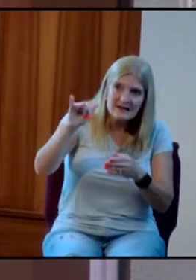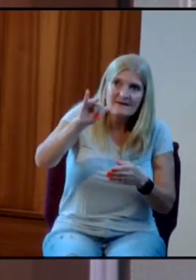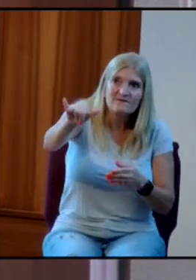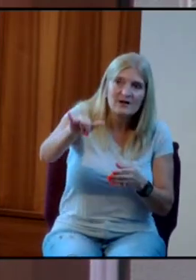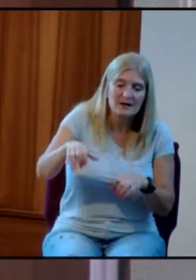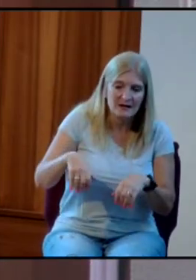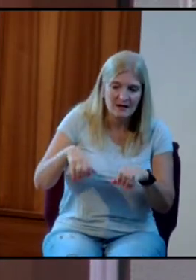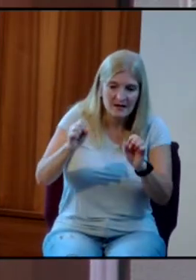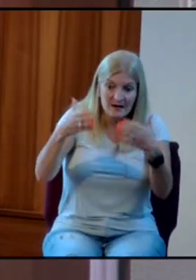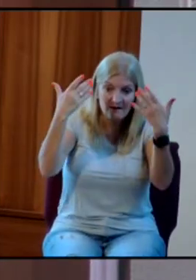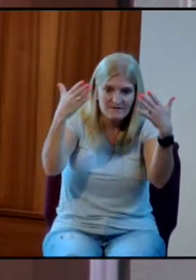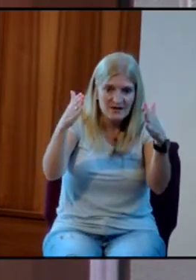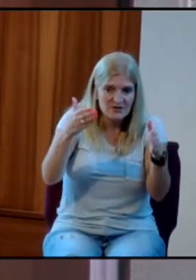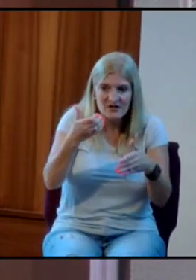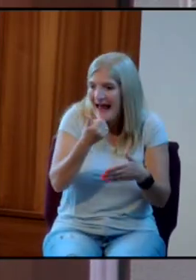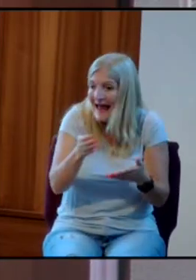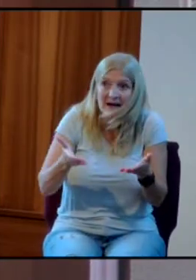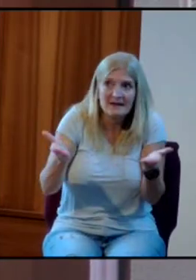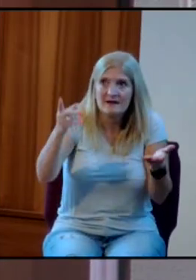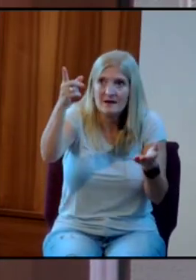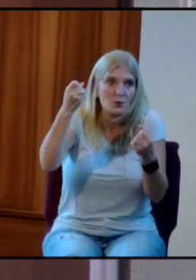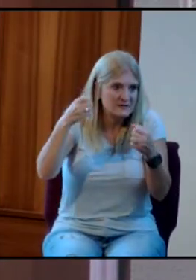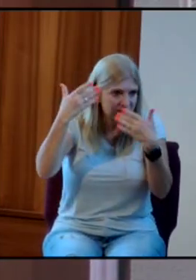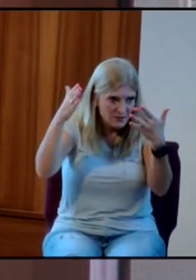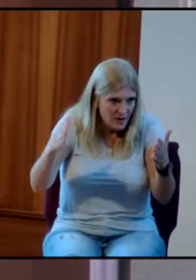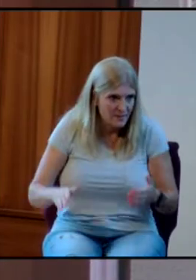accomplish anything he wants to accomplish.